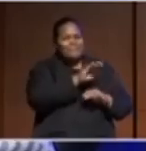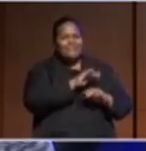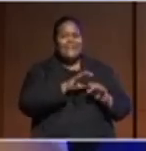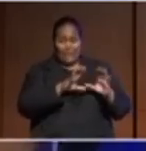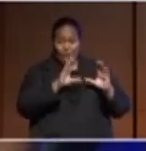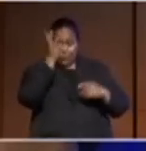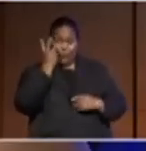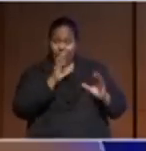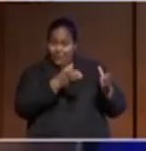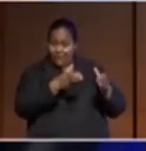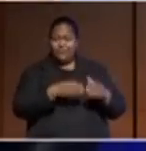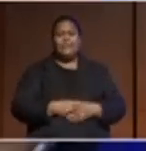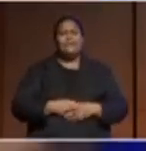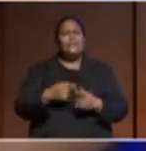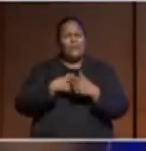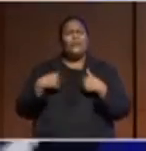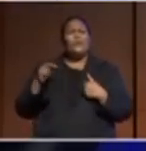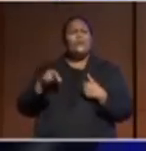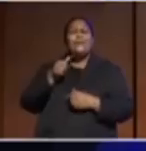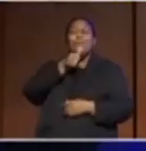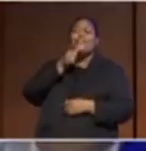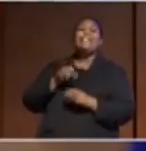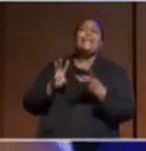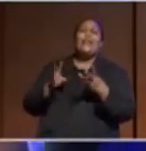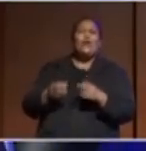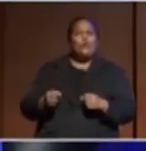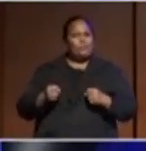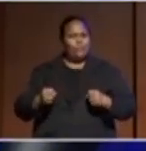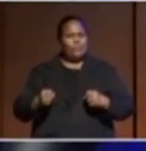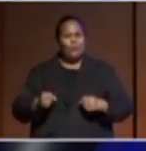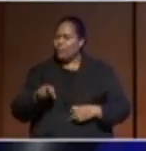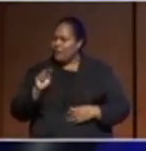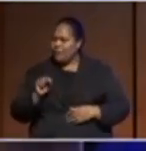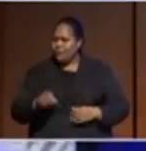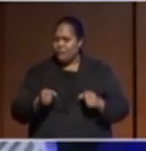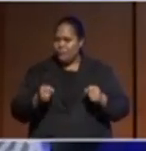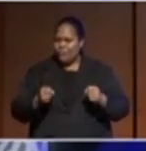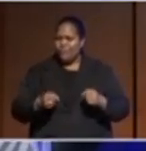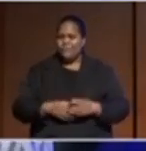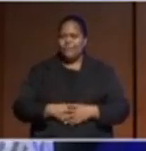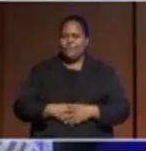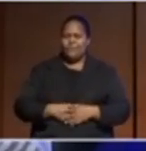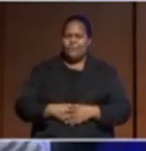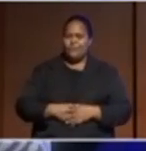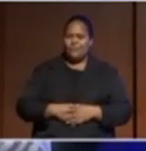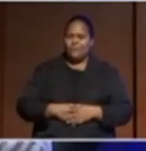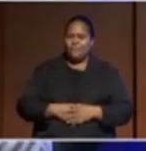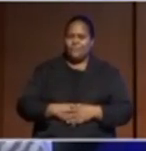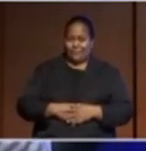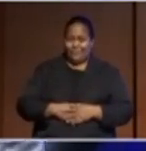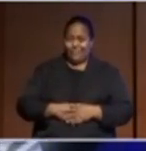to be twice as good, three times as good, four times as good, you know, before you're recognized.